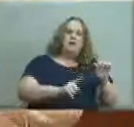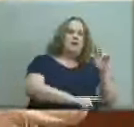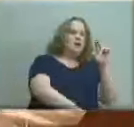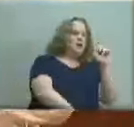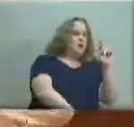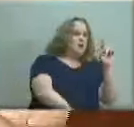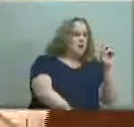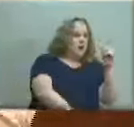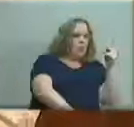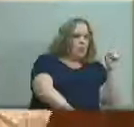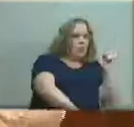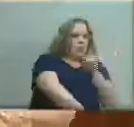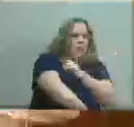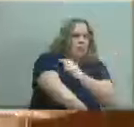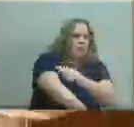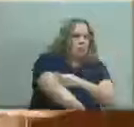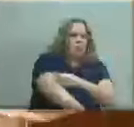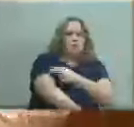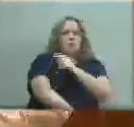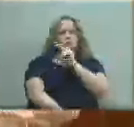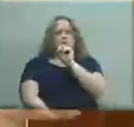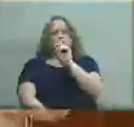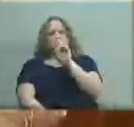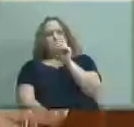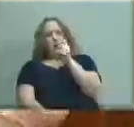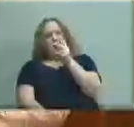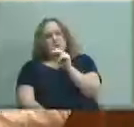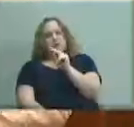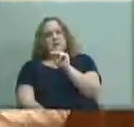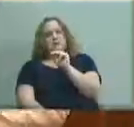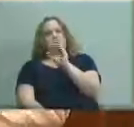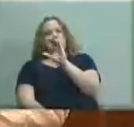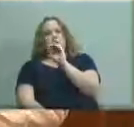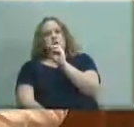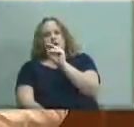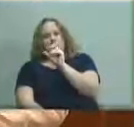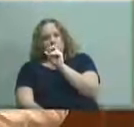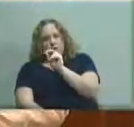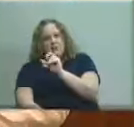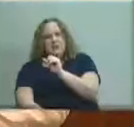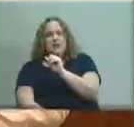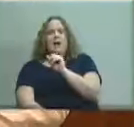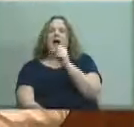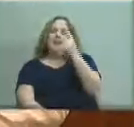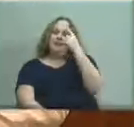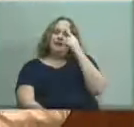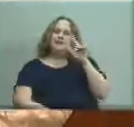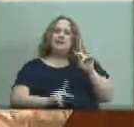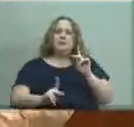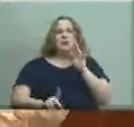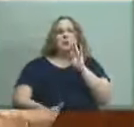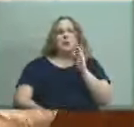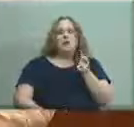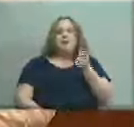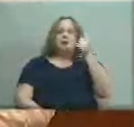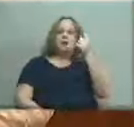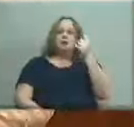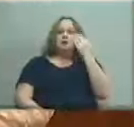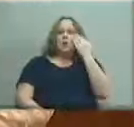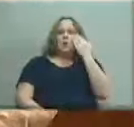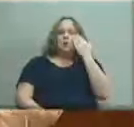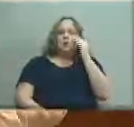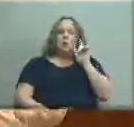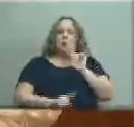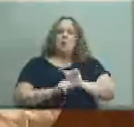and Norton Brownsboro Hospital Norton Commons and and things of that nature I think that the people will certainly be able to distinguish